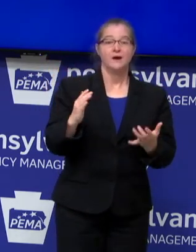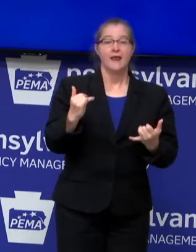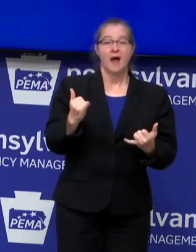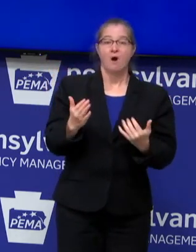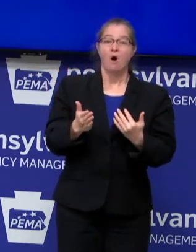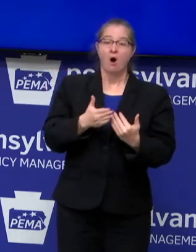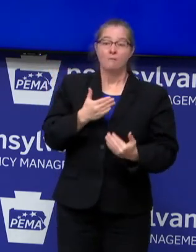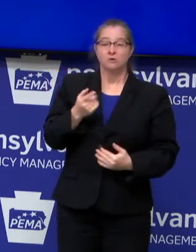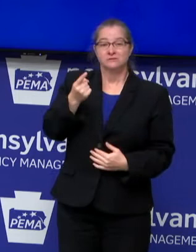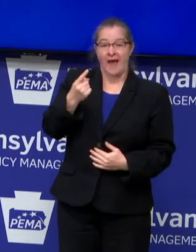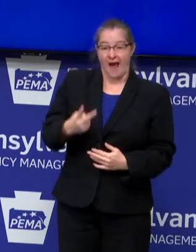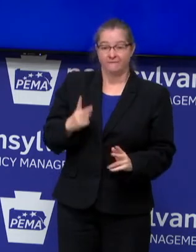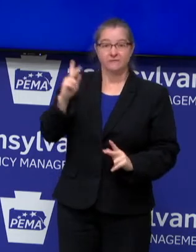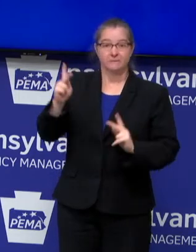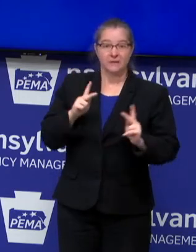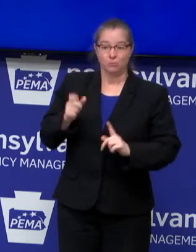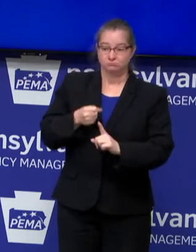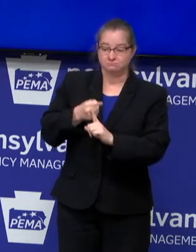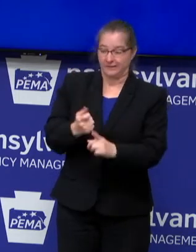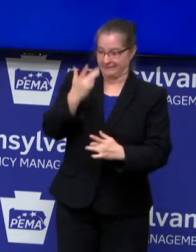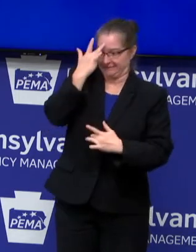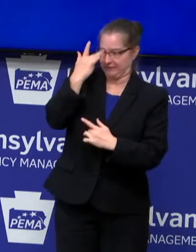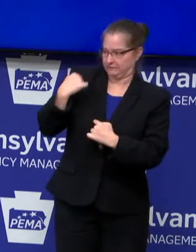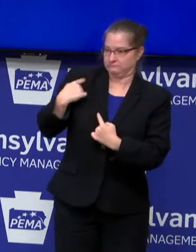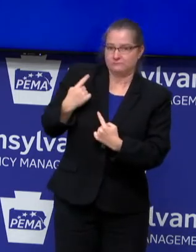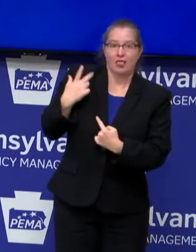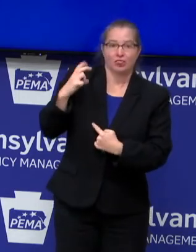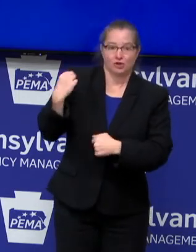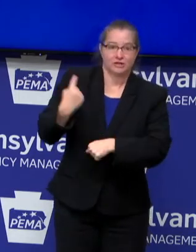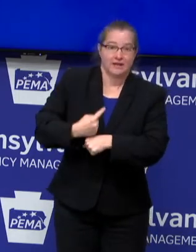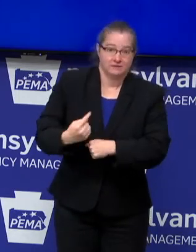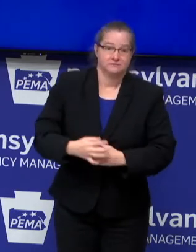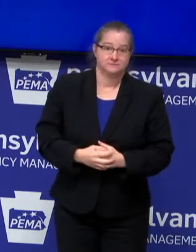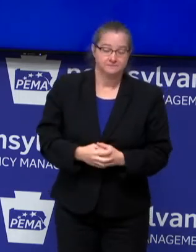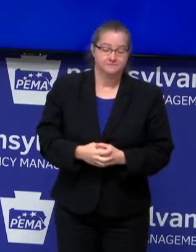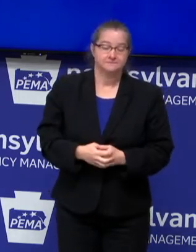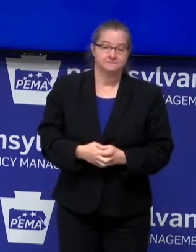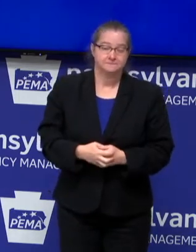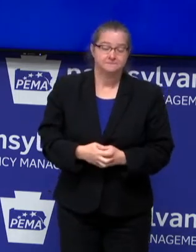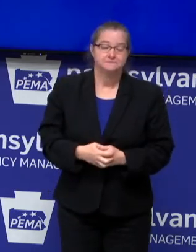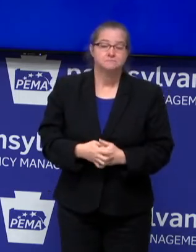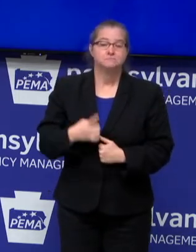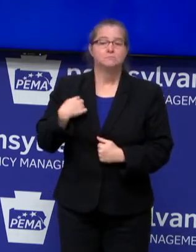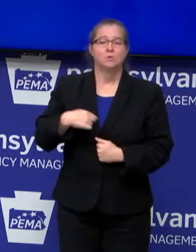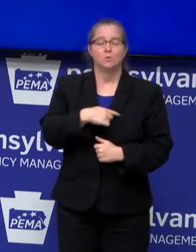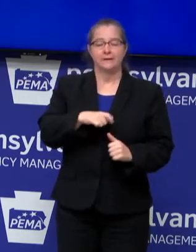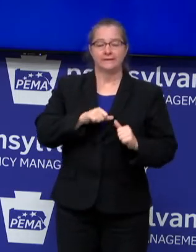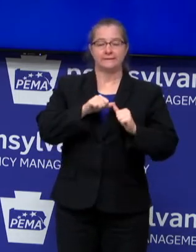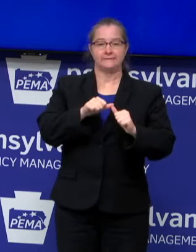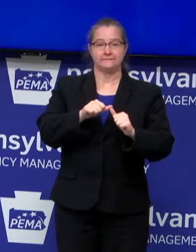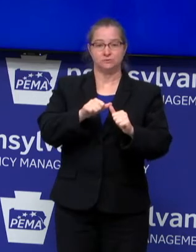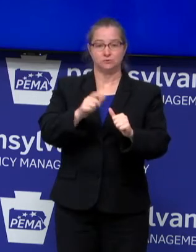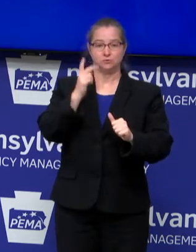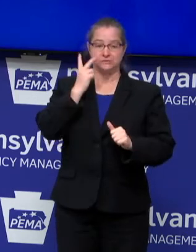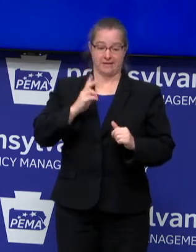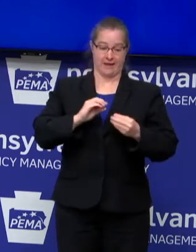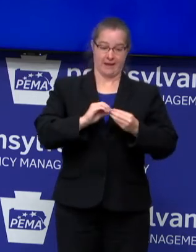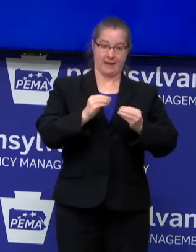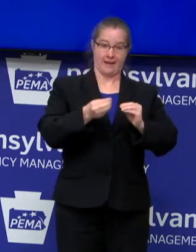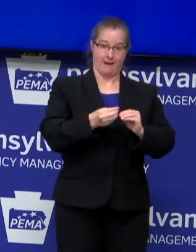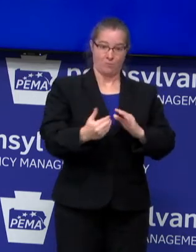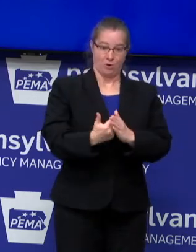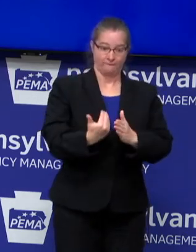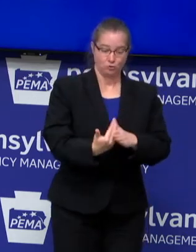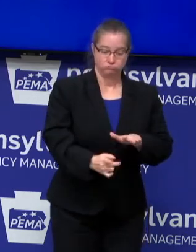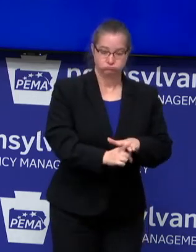of our cases have become infected in the last 30 days. We continue to see increases in the number of new